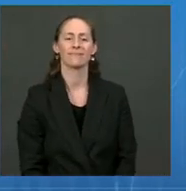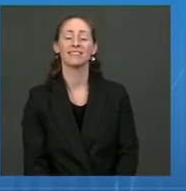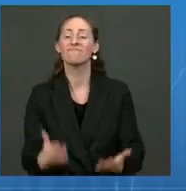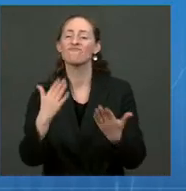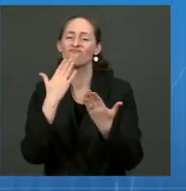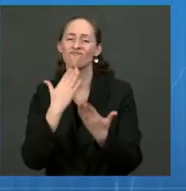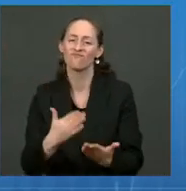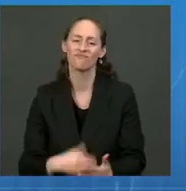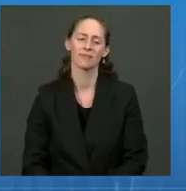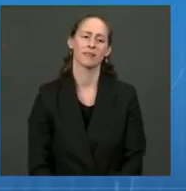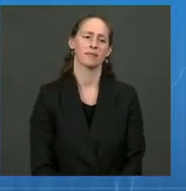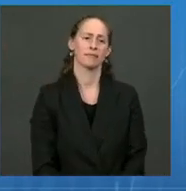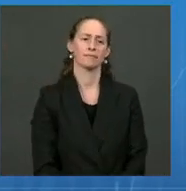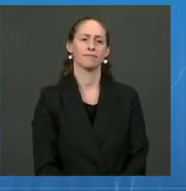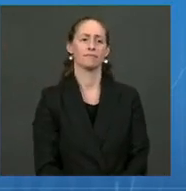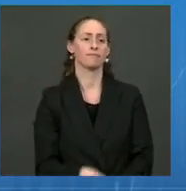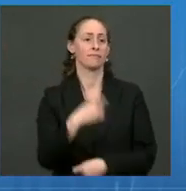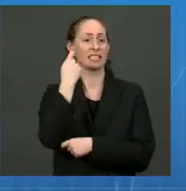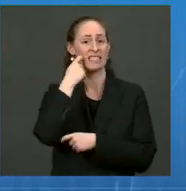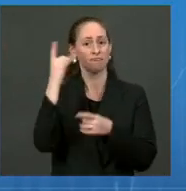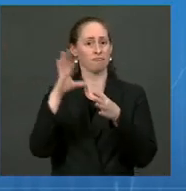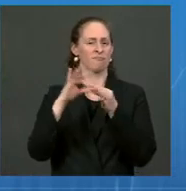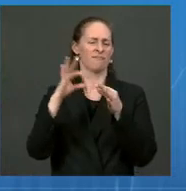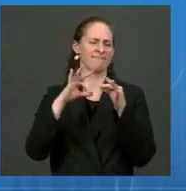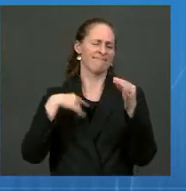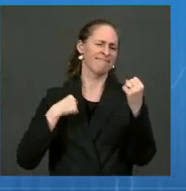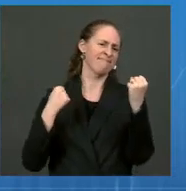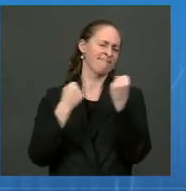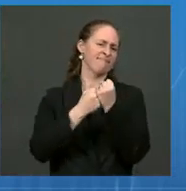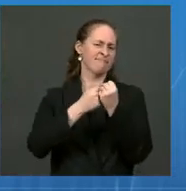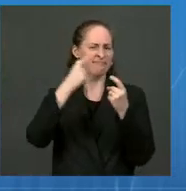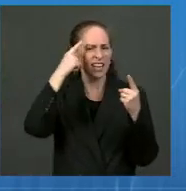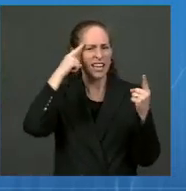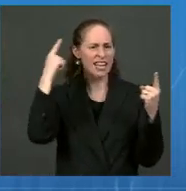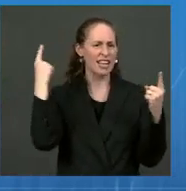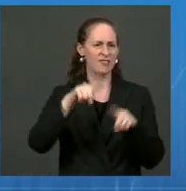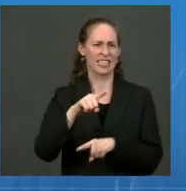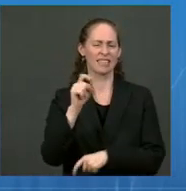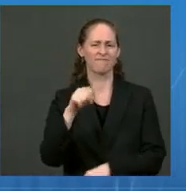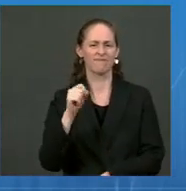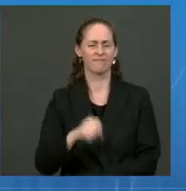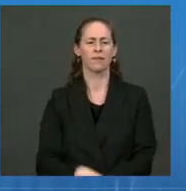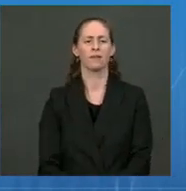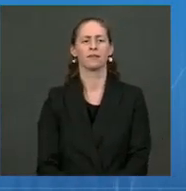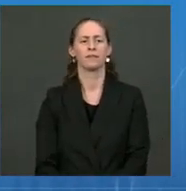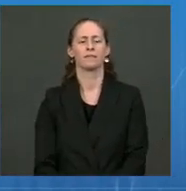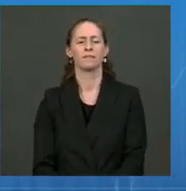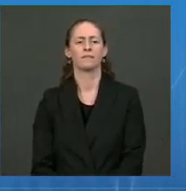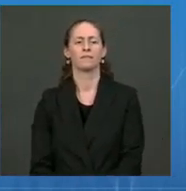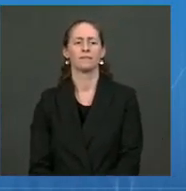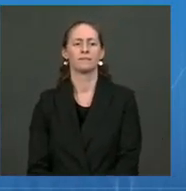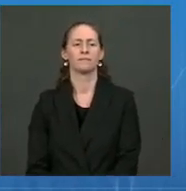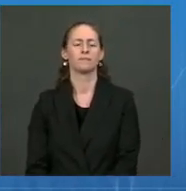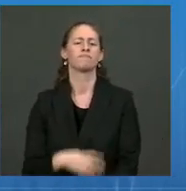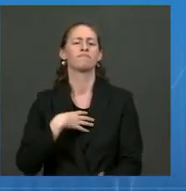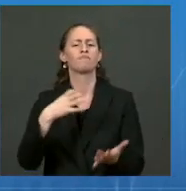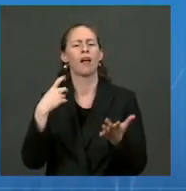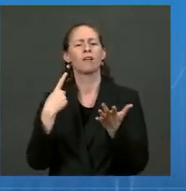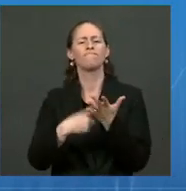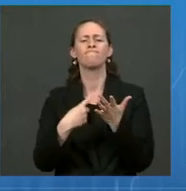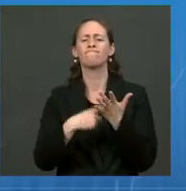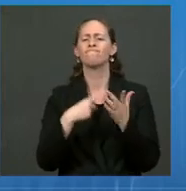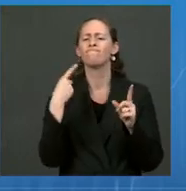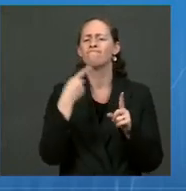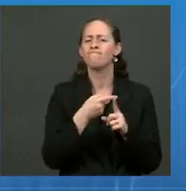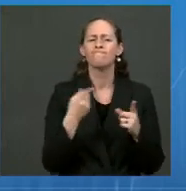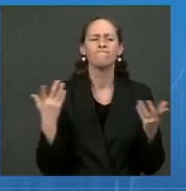line with the discussion of the importance of getting vaccinated that you just heard, I'd like to focus for the next couple of minutes on one of